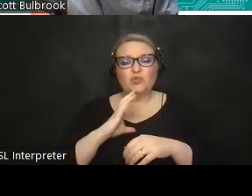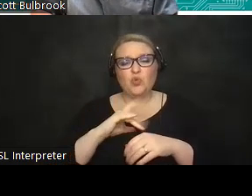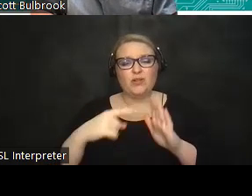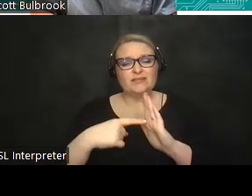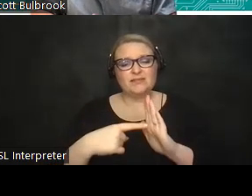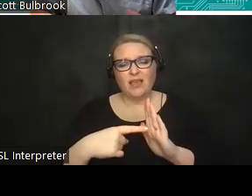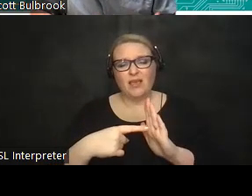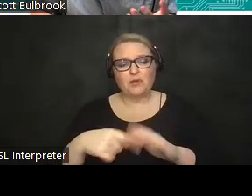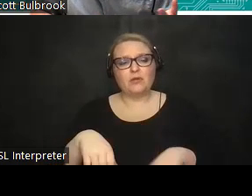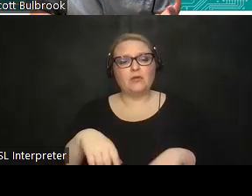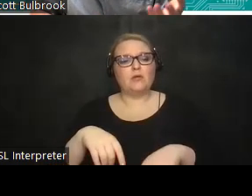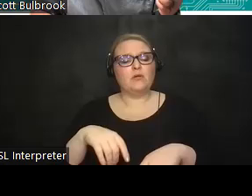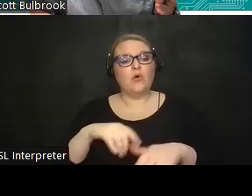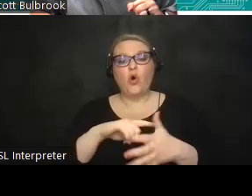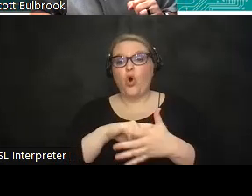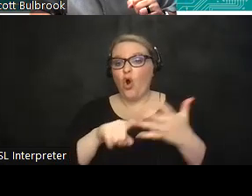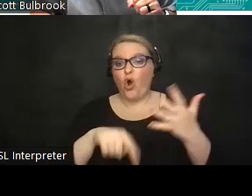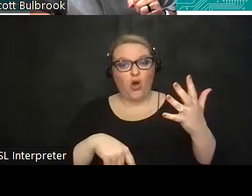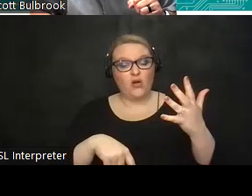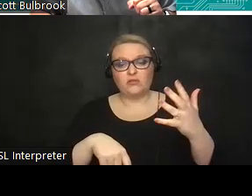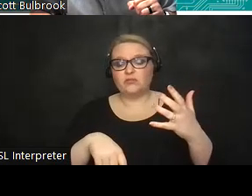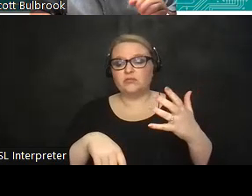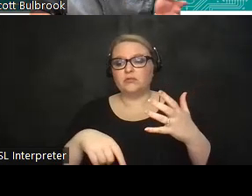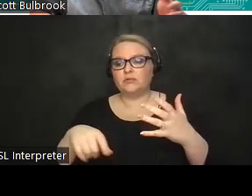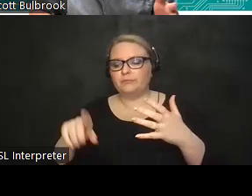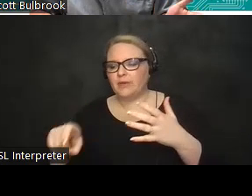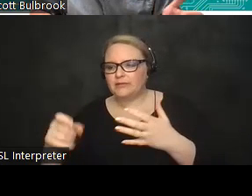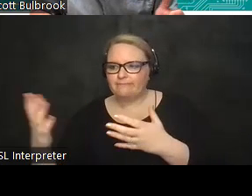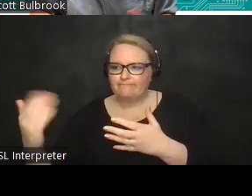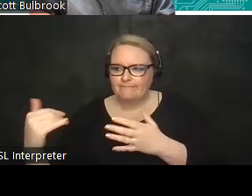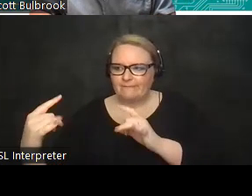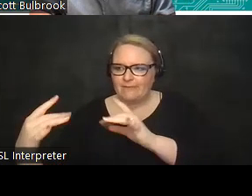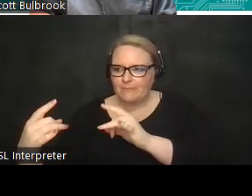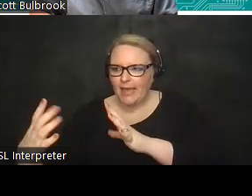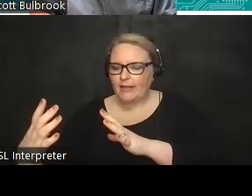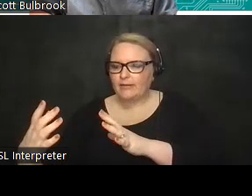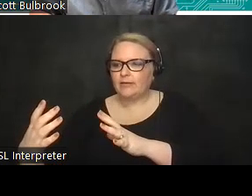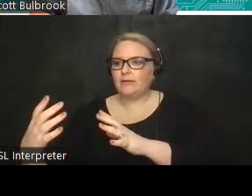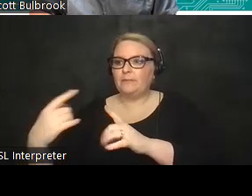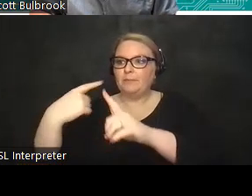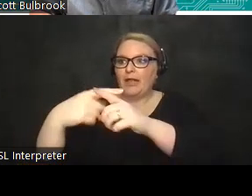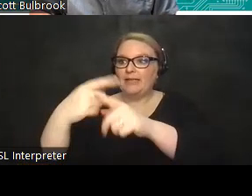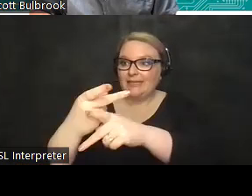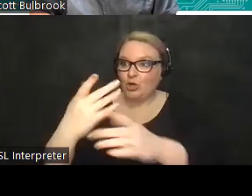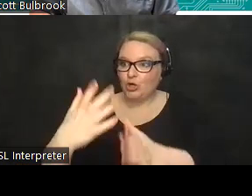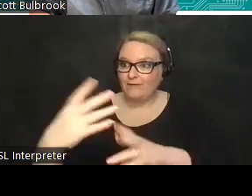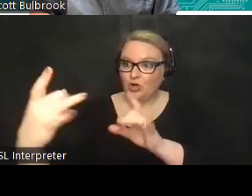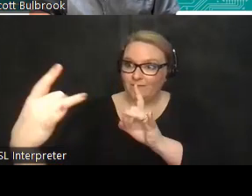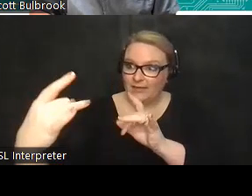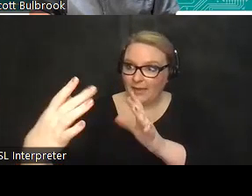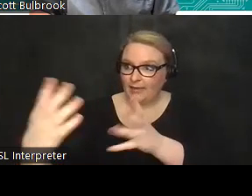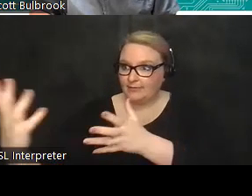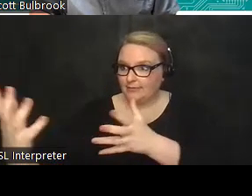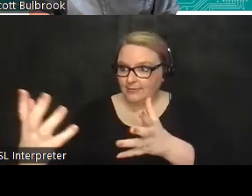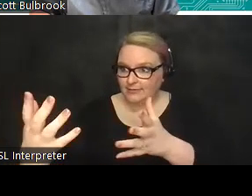because all all of them you know it was getting input from the client and the caregiver and then also uh you know